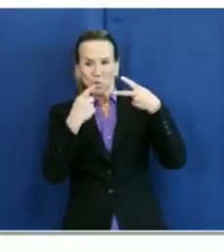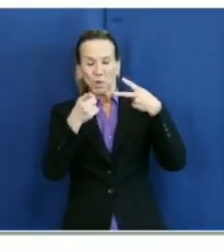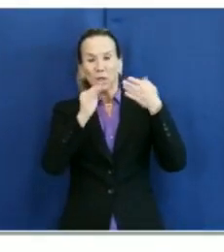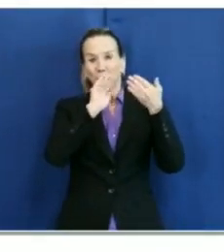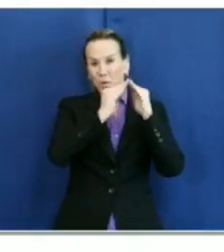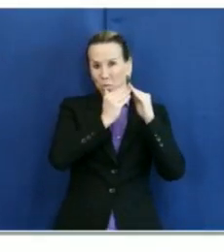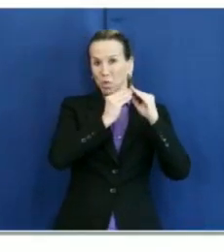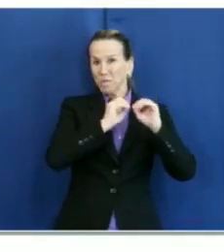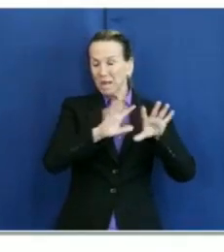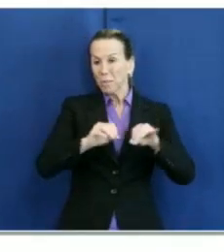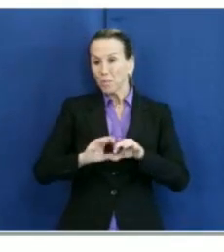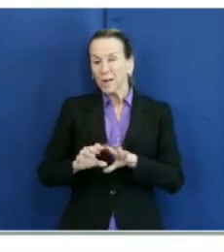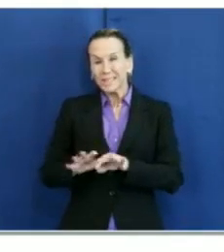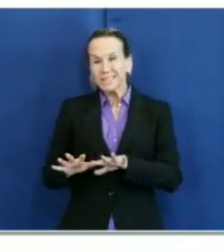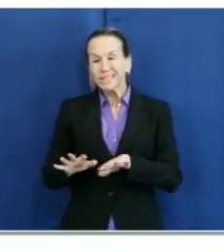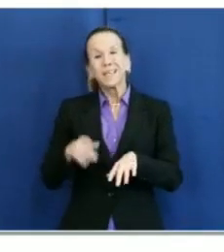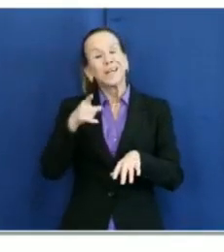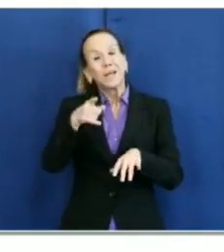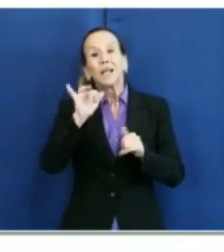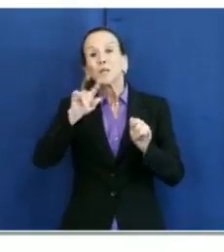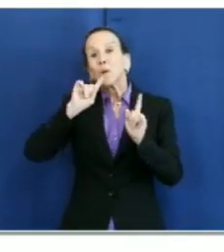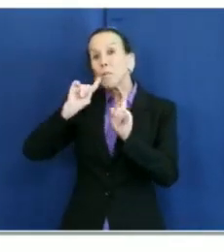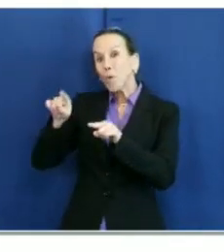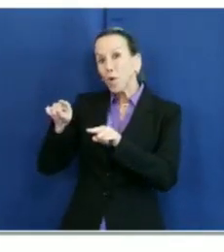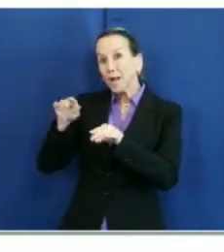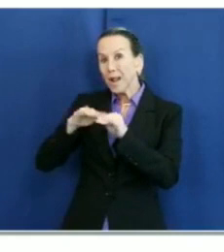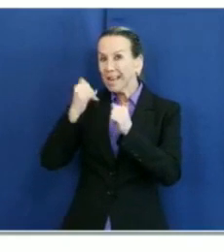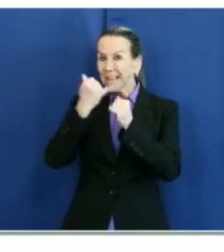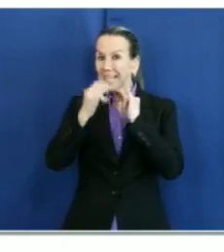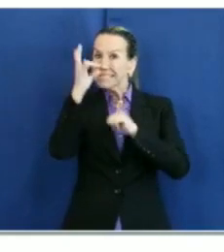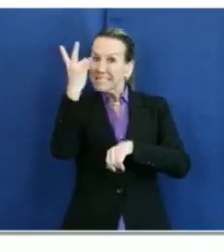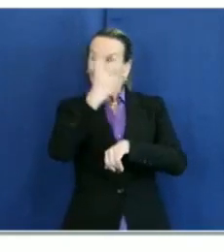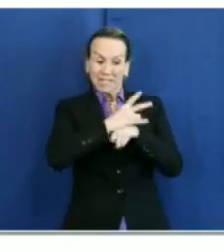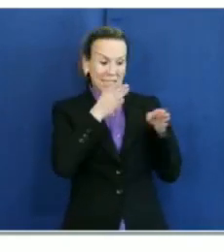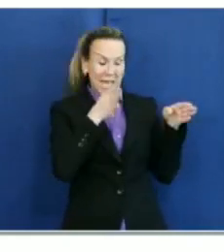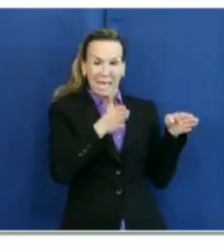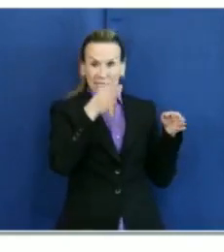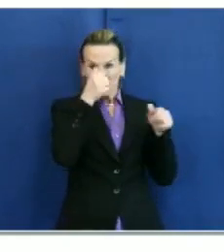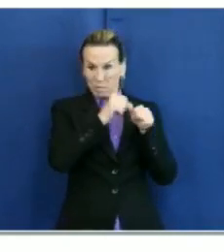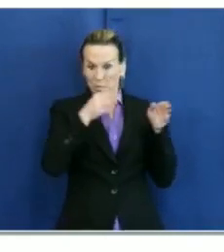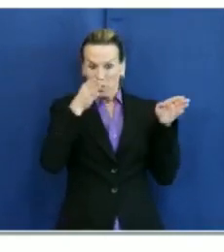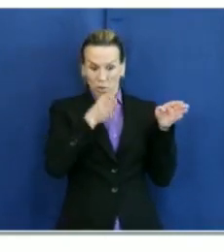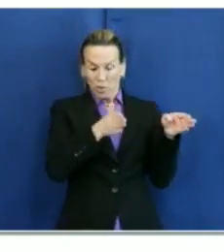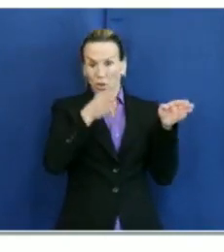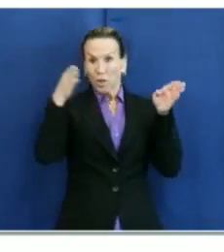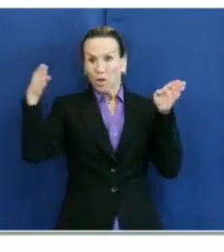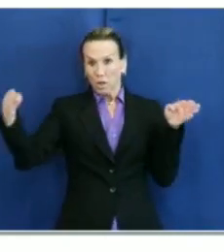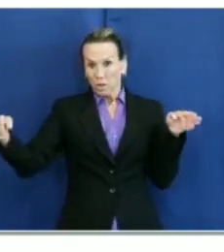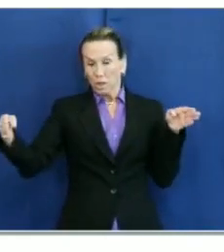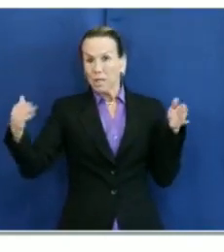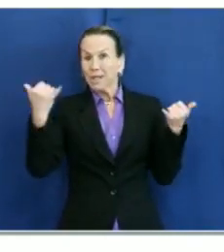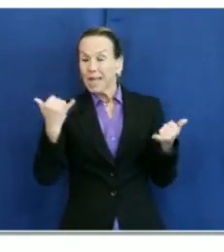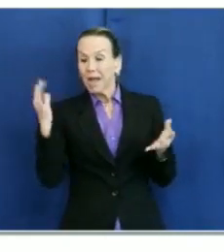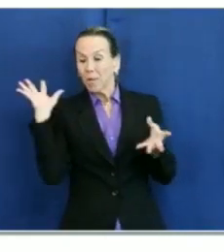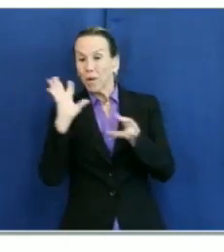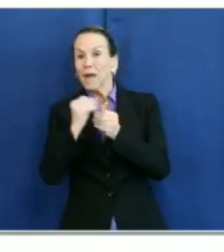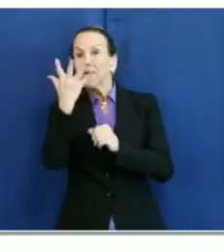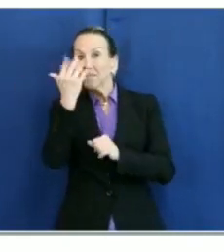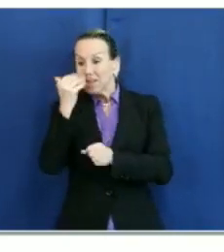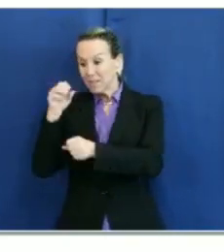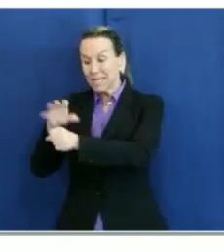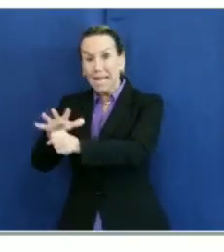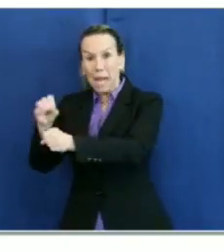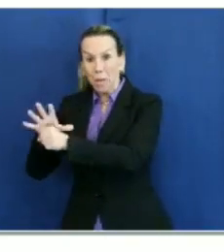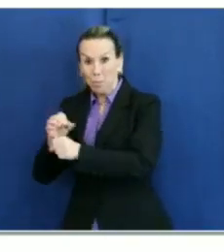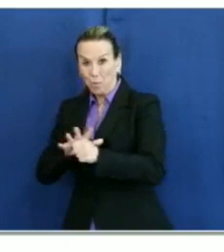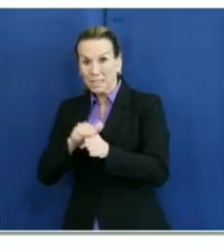outbreaks reported over the past seven days. And today we are reporting 15 total community outbreaks for